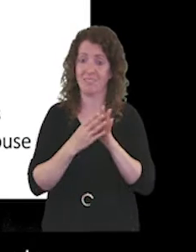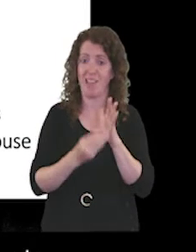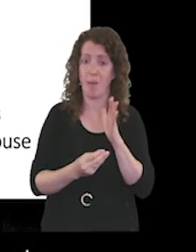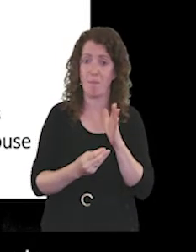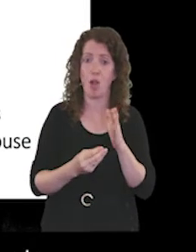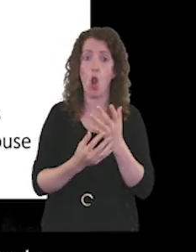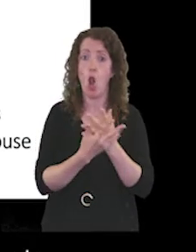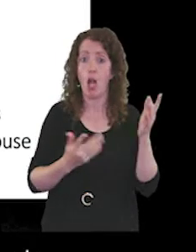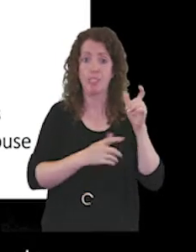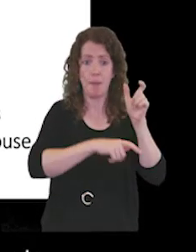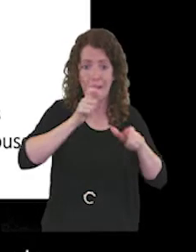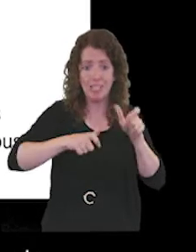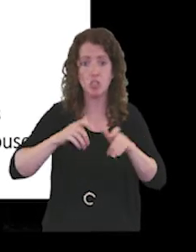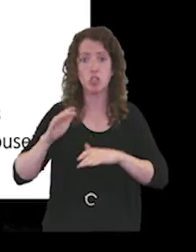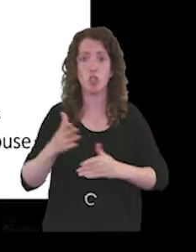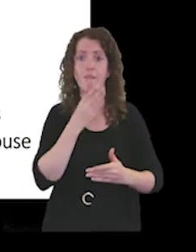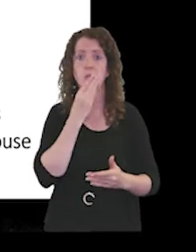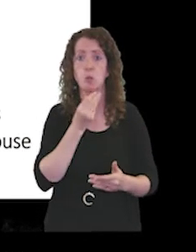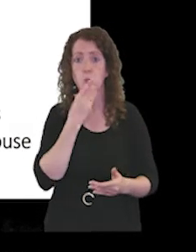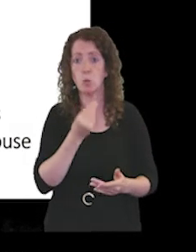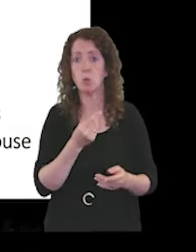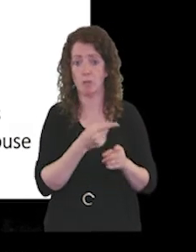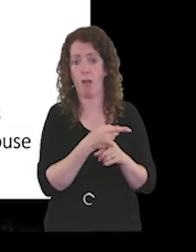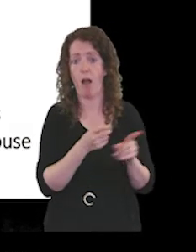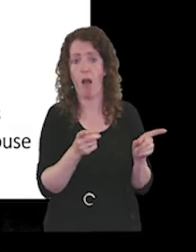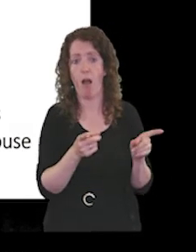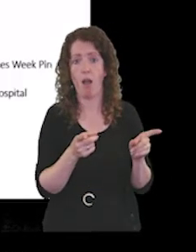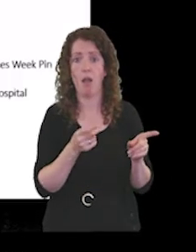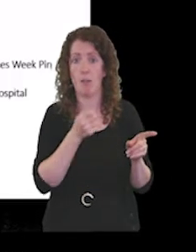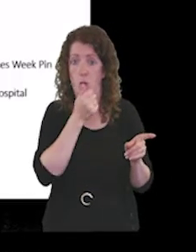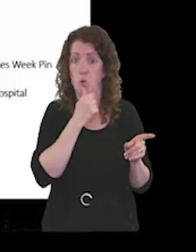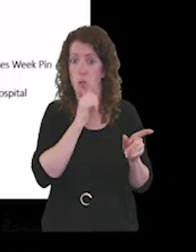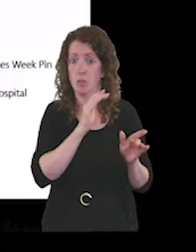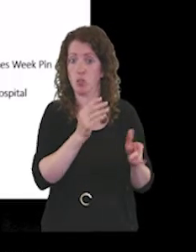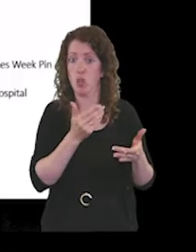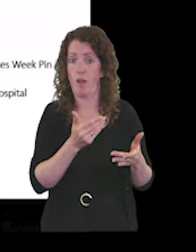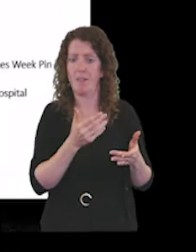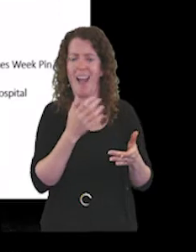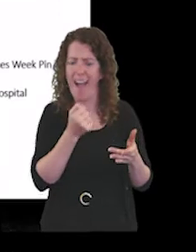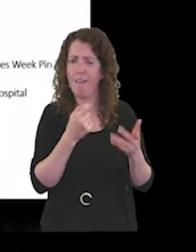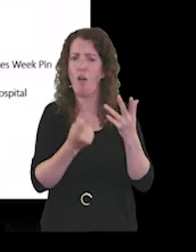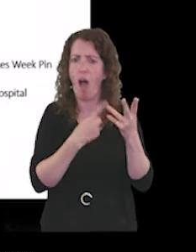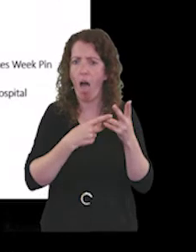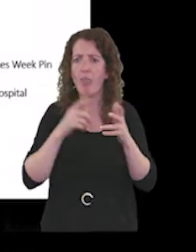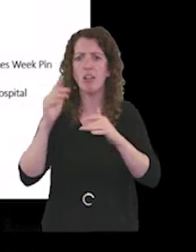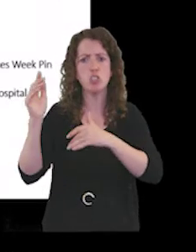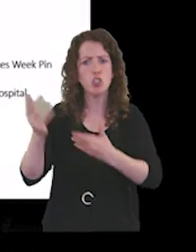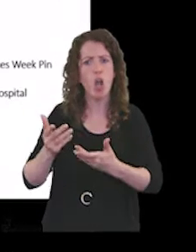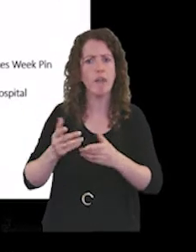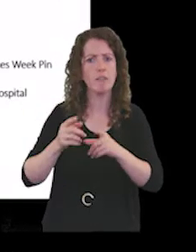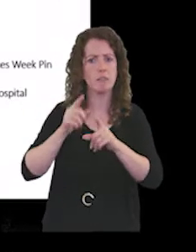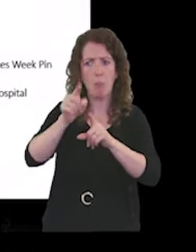our patients and service users that use our services, use many other services across